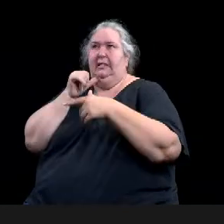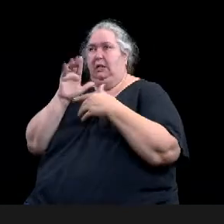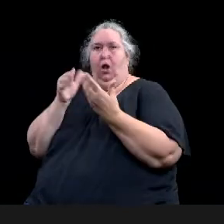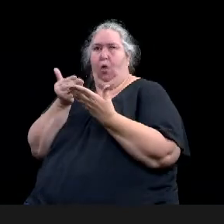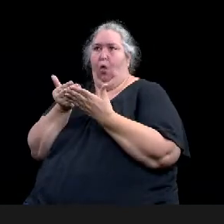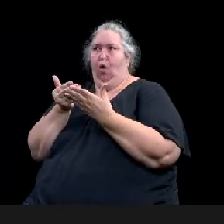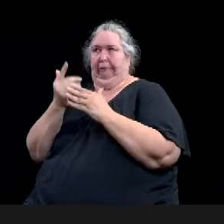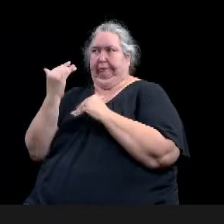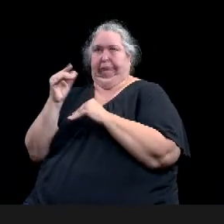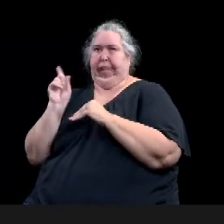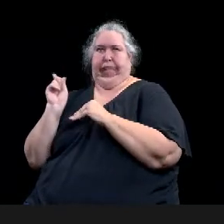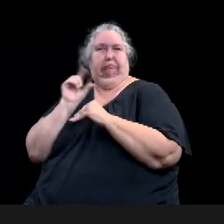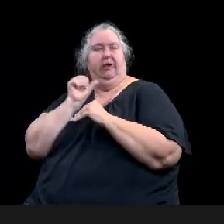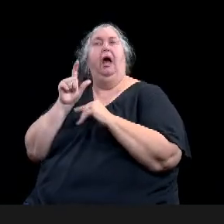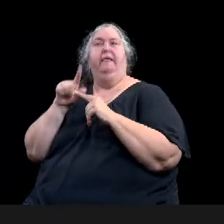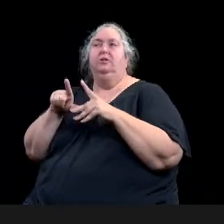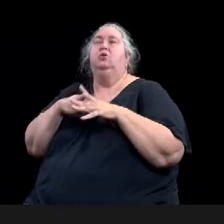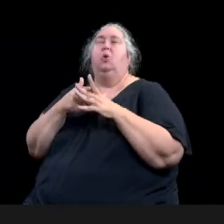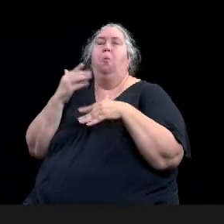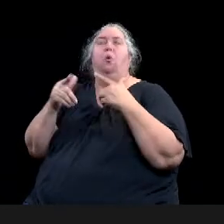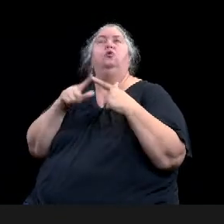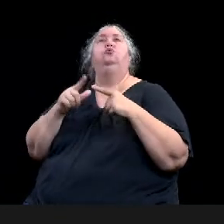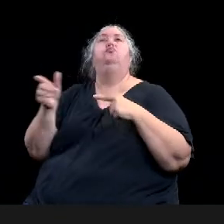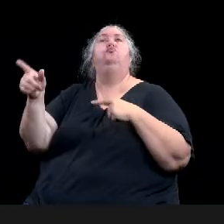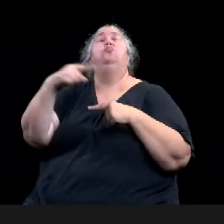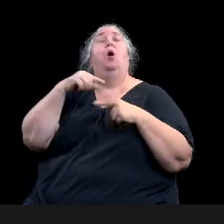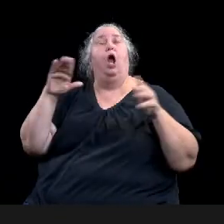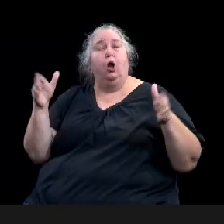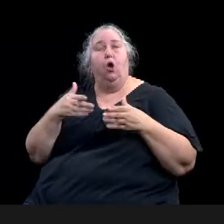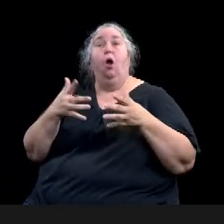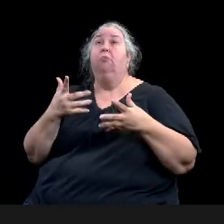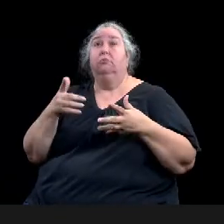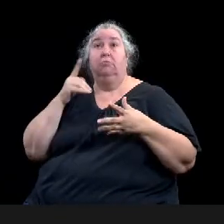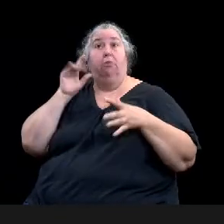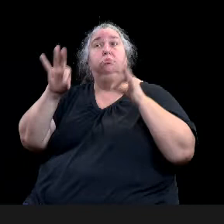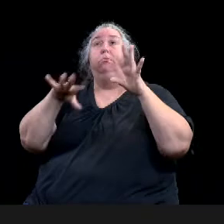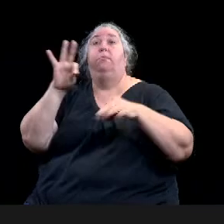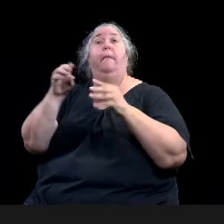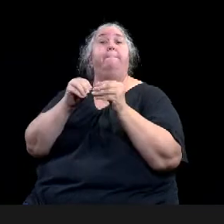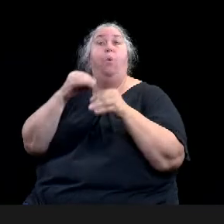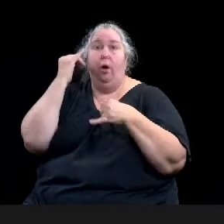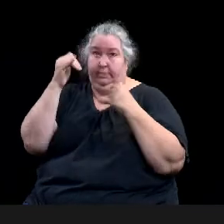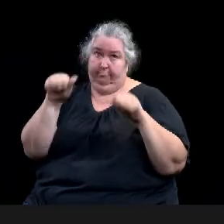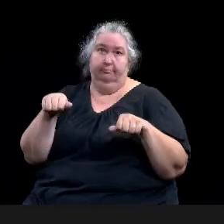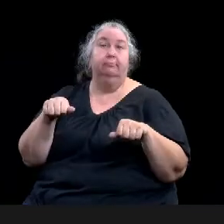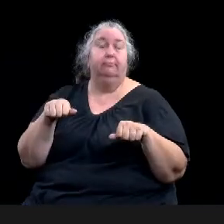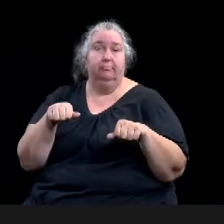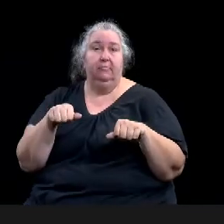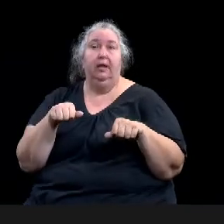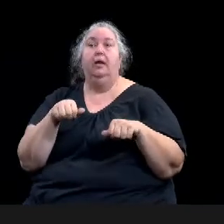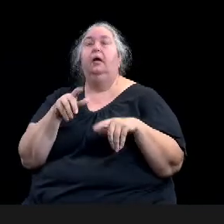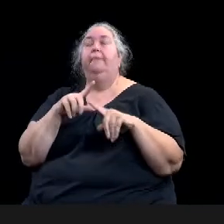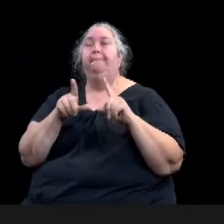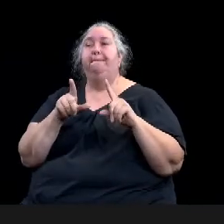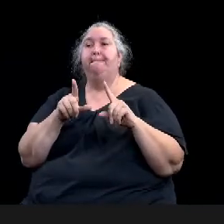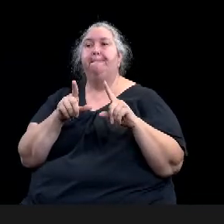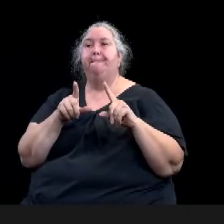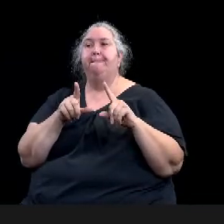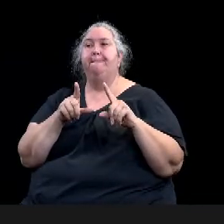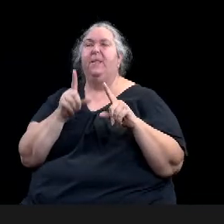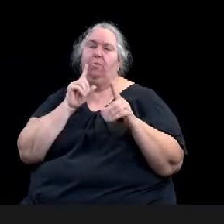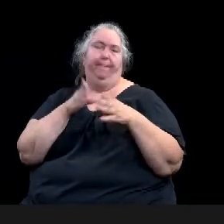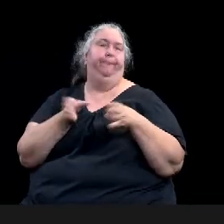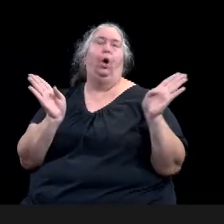but in general, it's very broad what can be an eligible project. So it must do the following things.